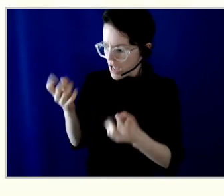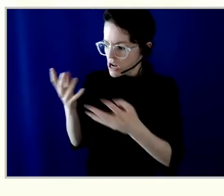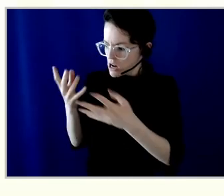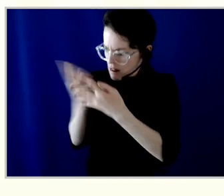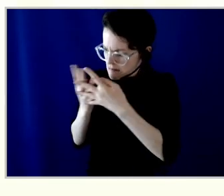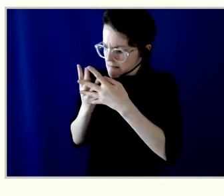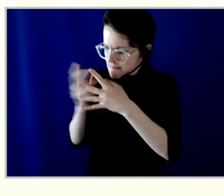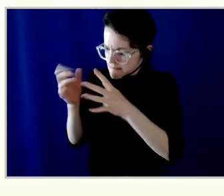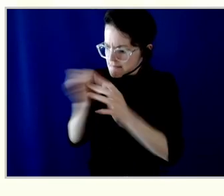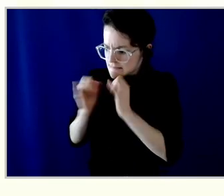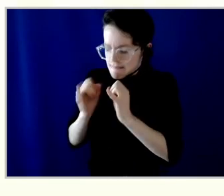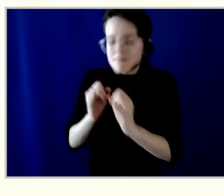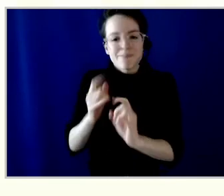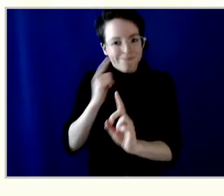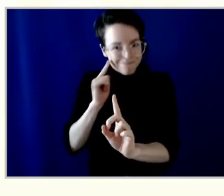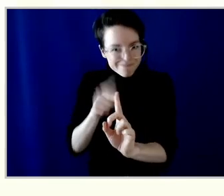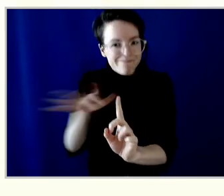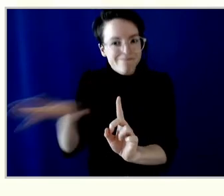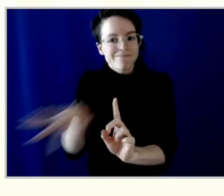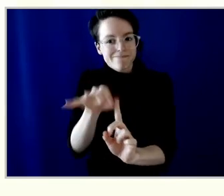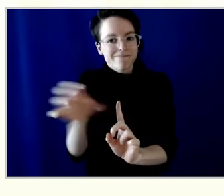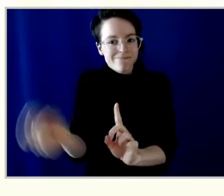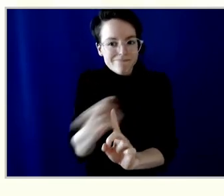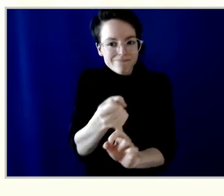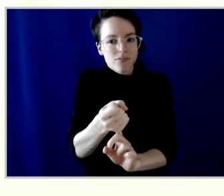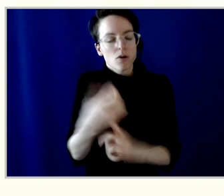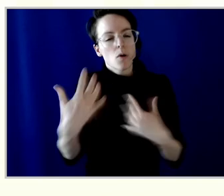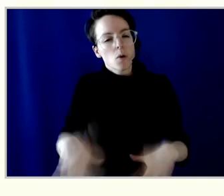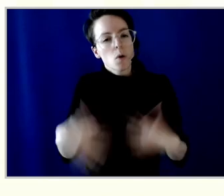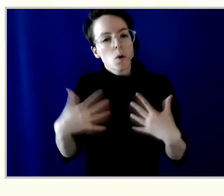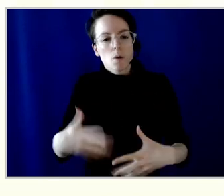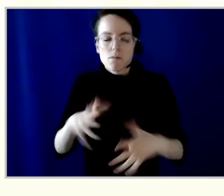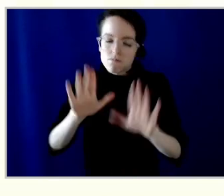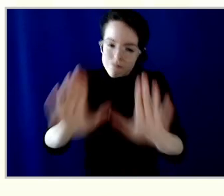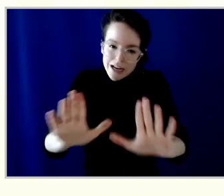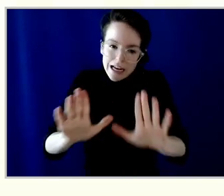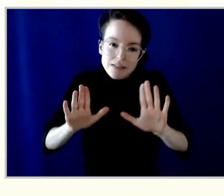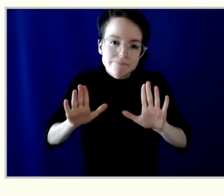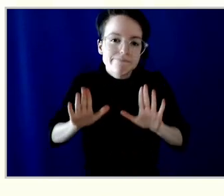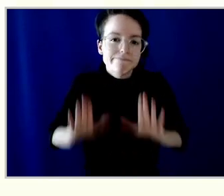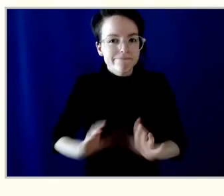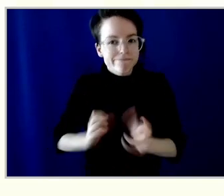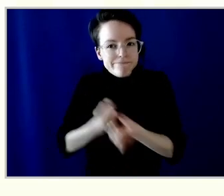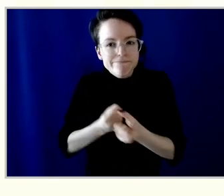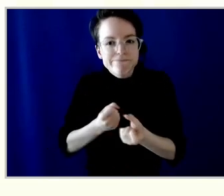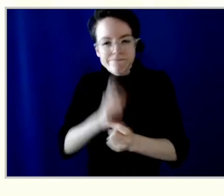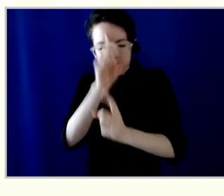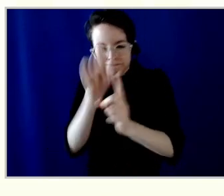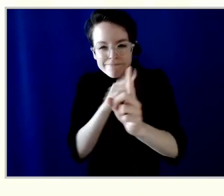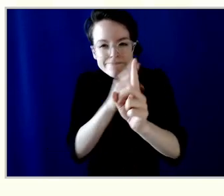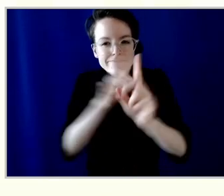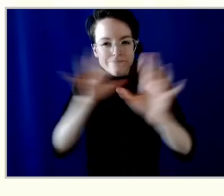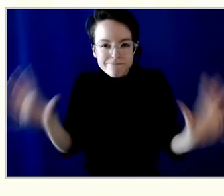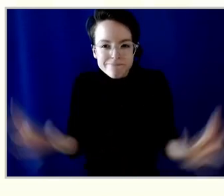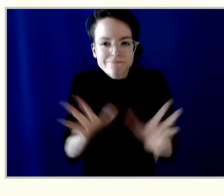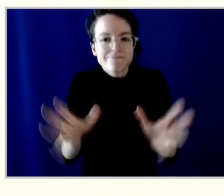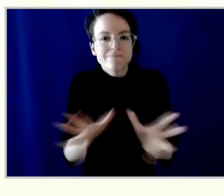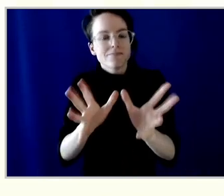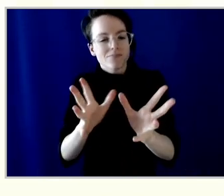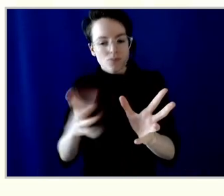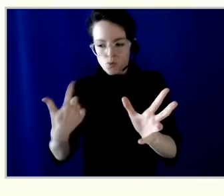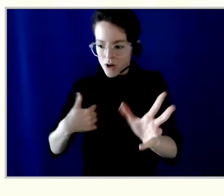a challenging external reality. The board looks forward to working with Christine and the rest of the leadership group to advance our